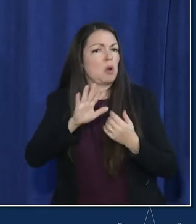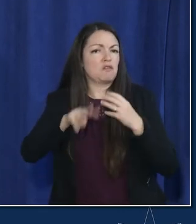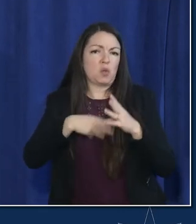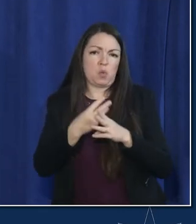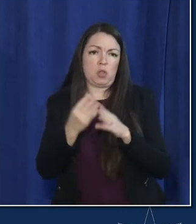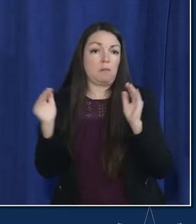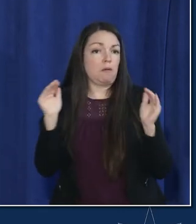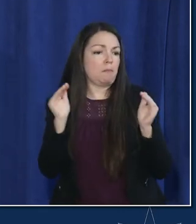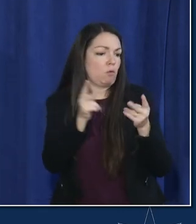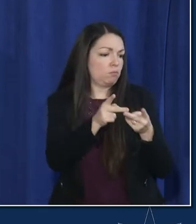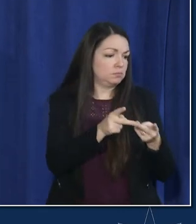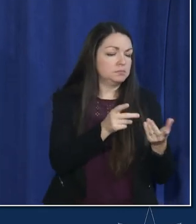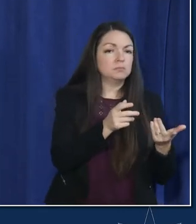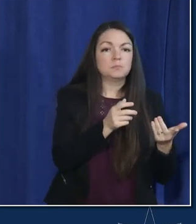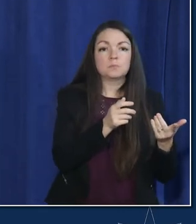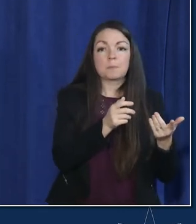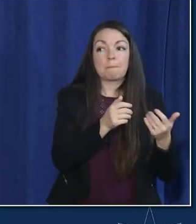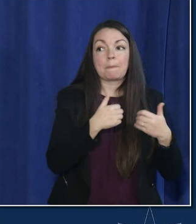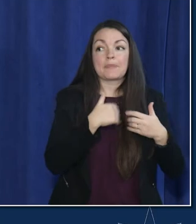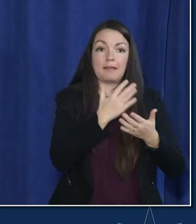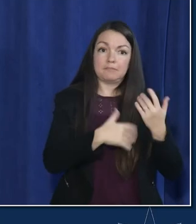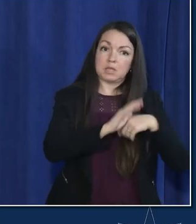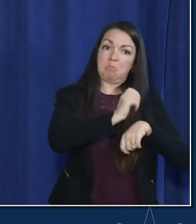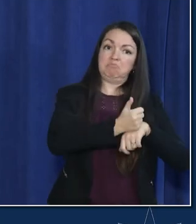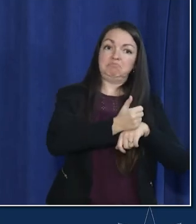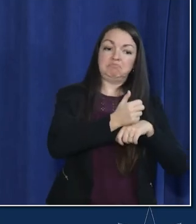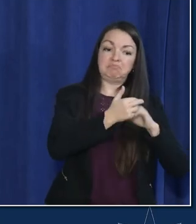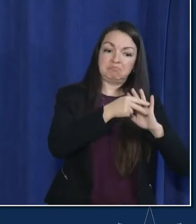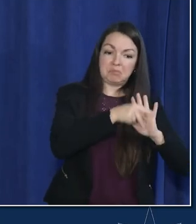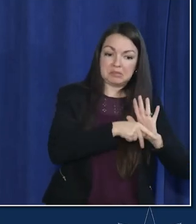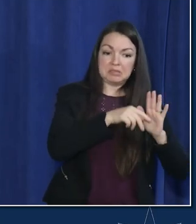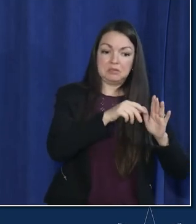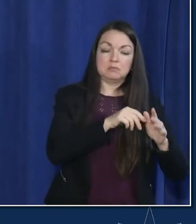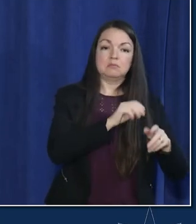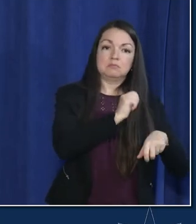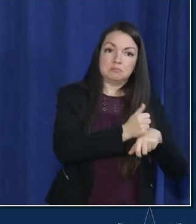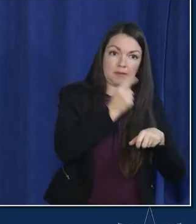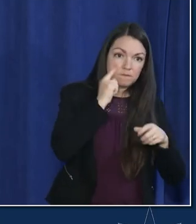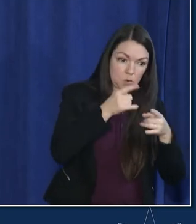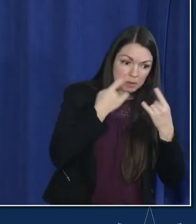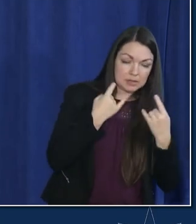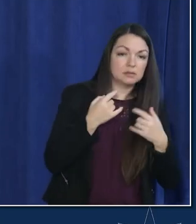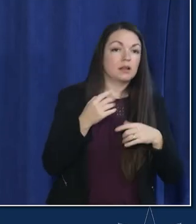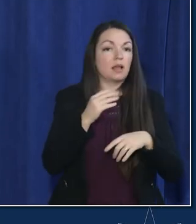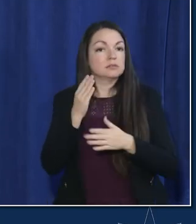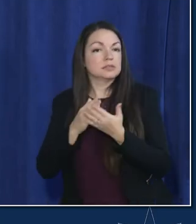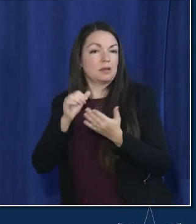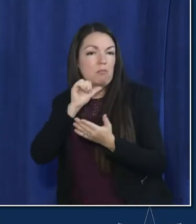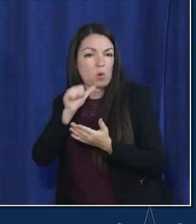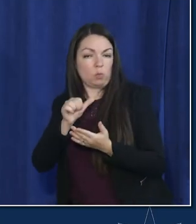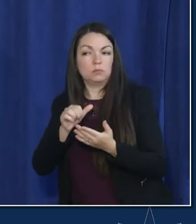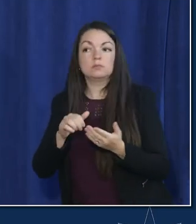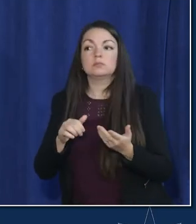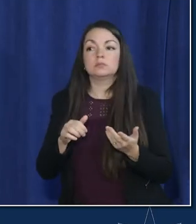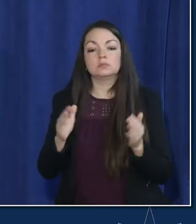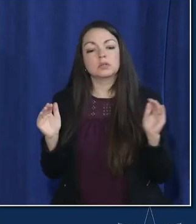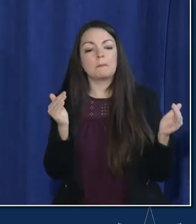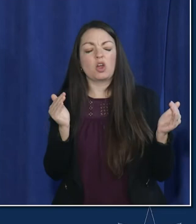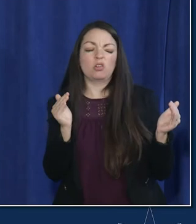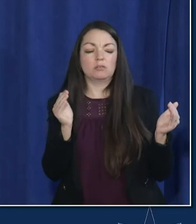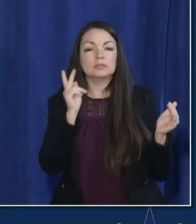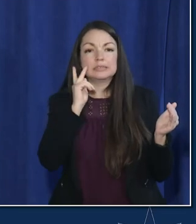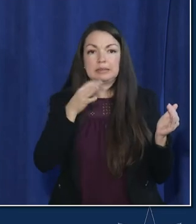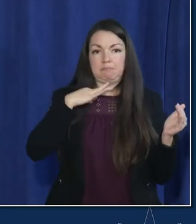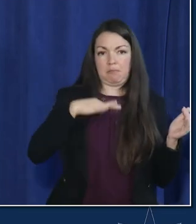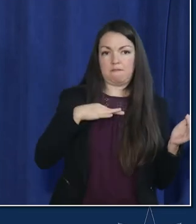comparing places that that that have some of this in place and that don't i have no desire and no plans at this point to have to be